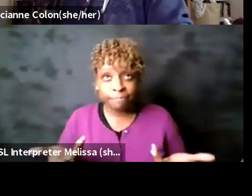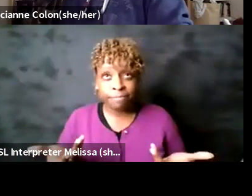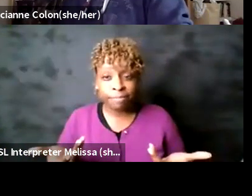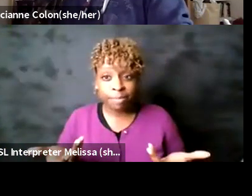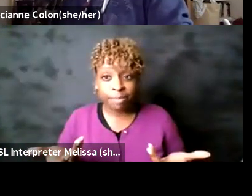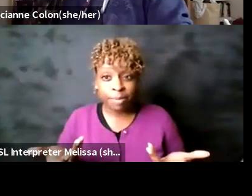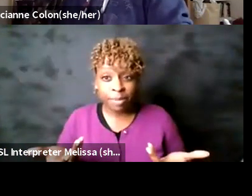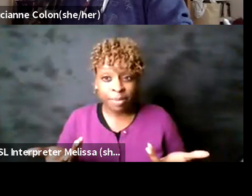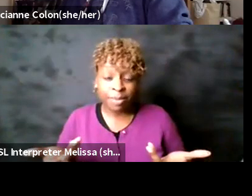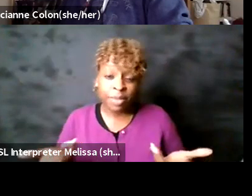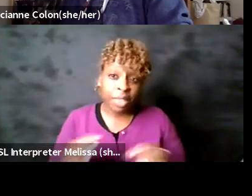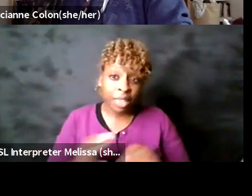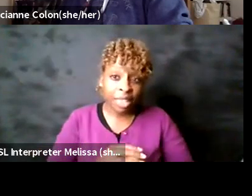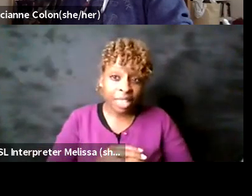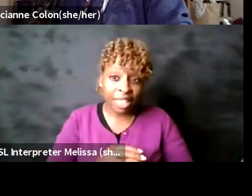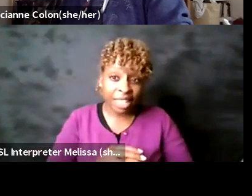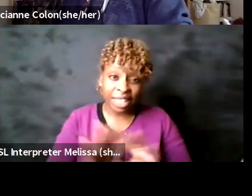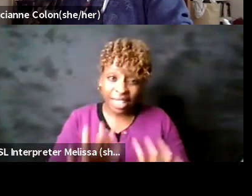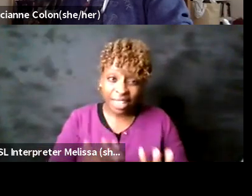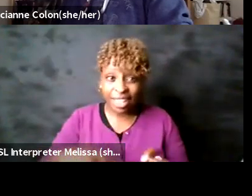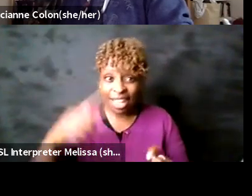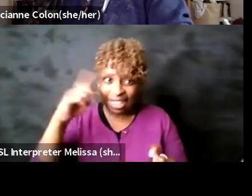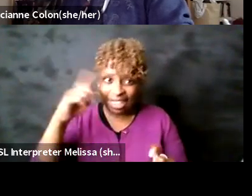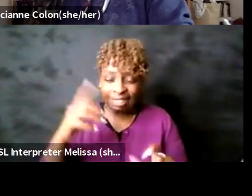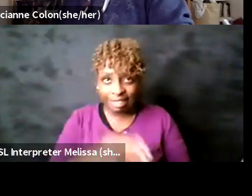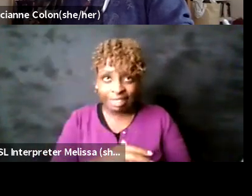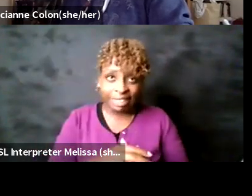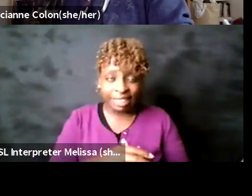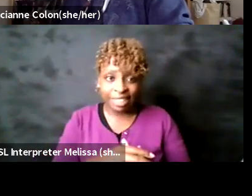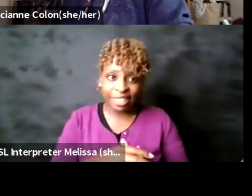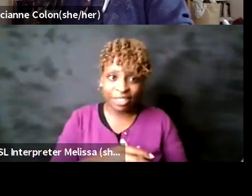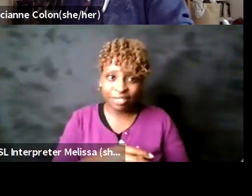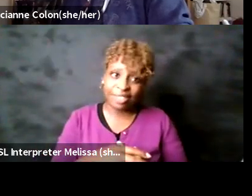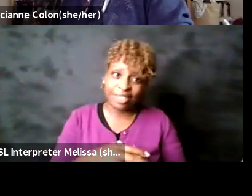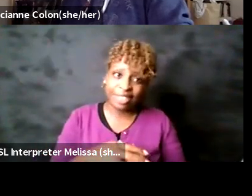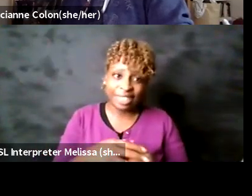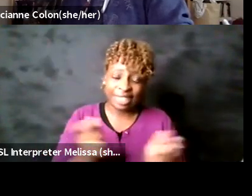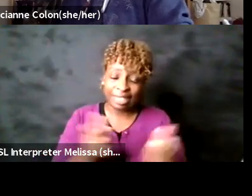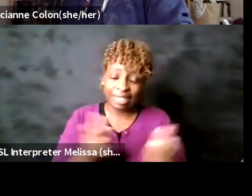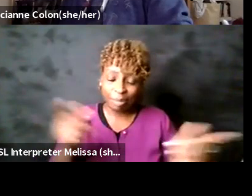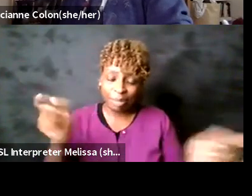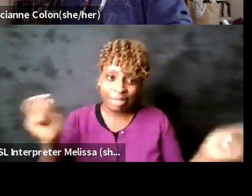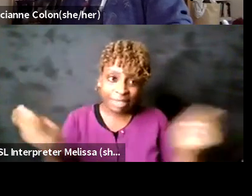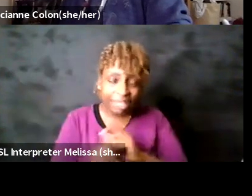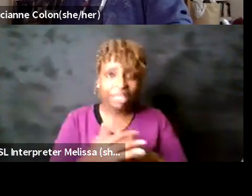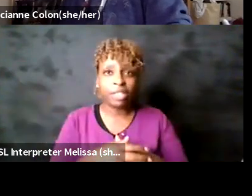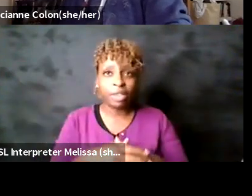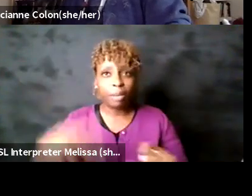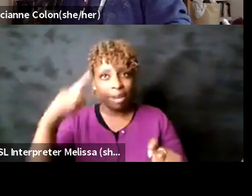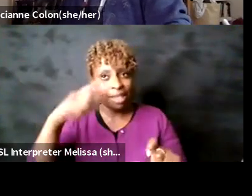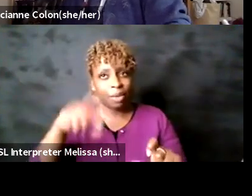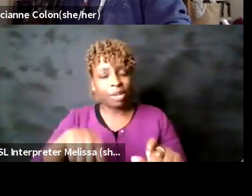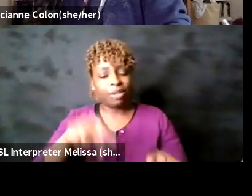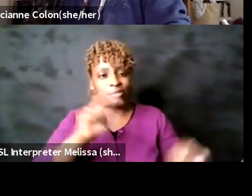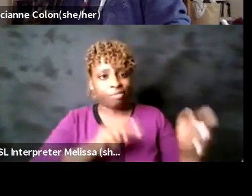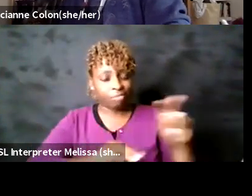again a pretty a pretty big swing but i think that that's an area i think that reevaluating the audience performer or the the